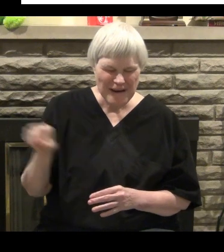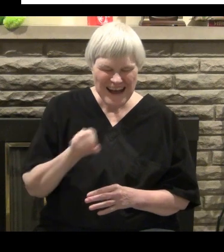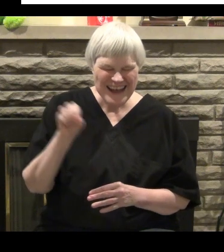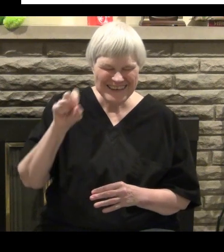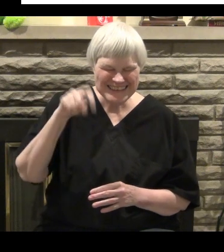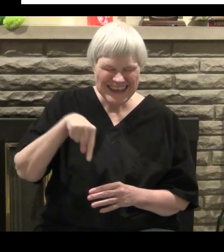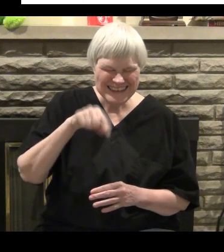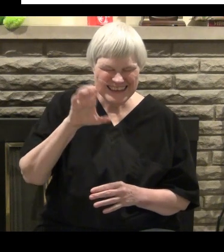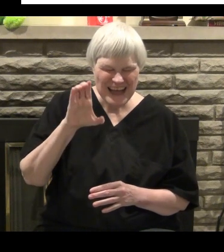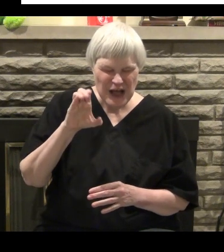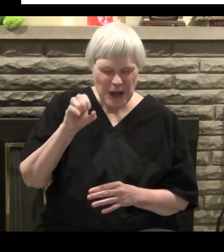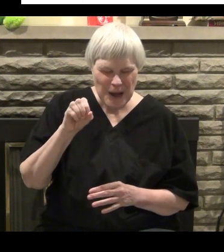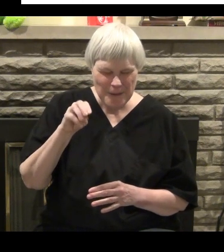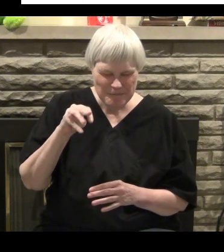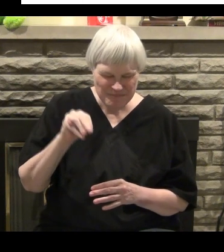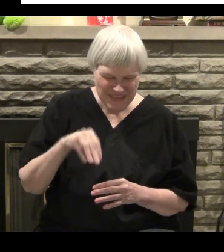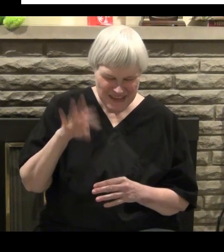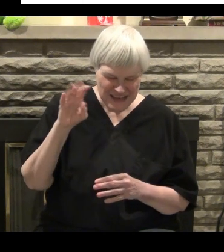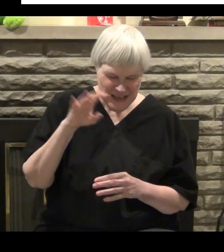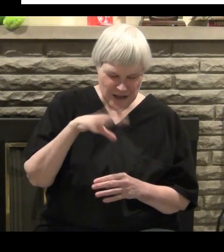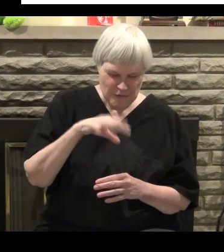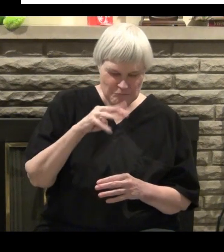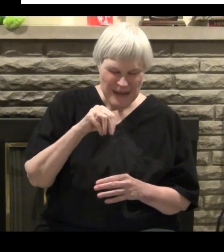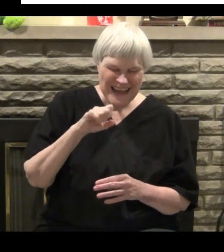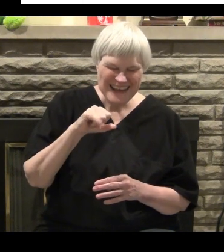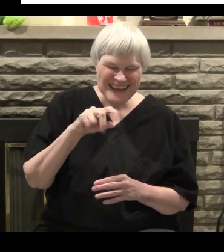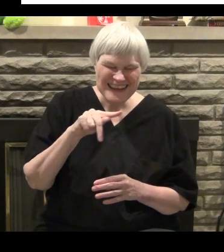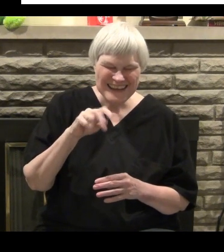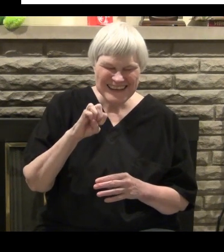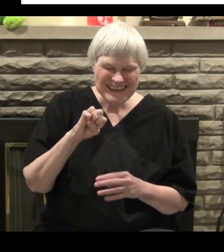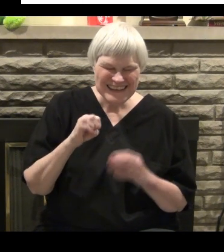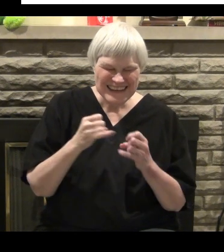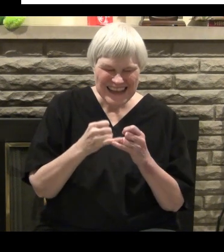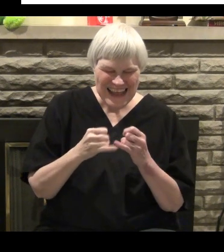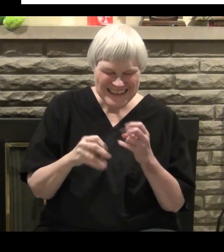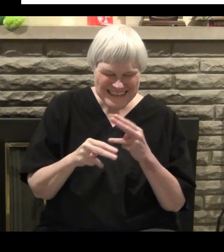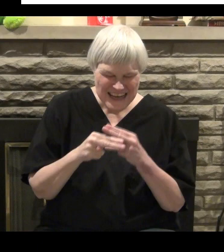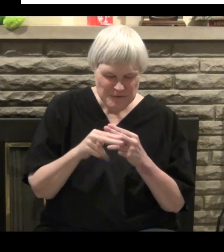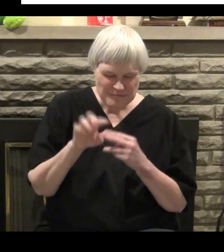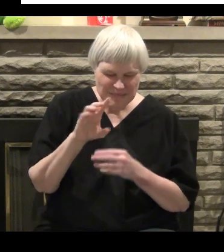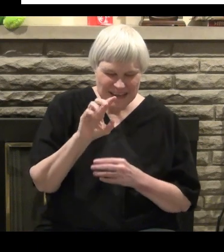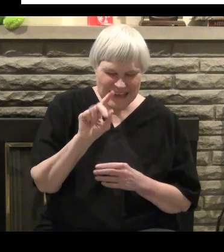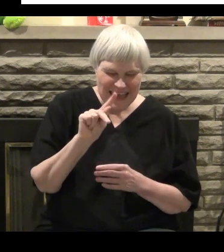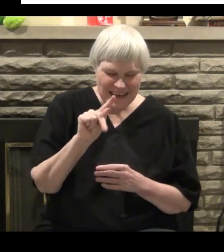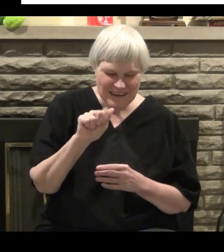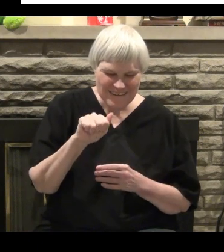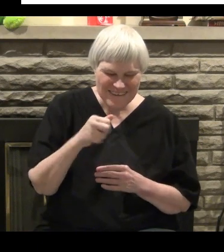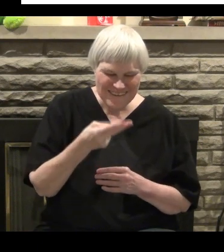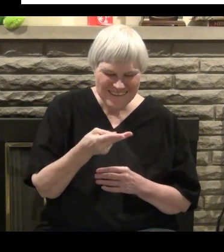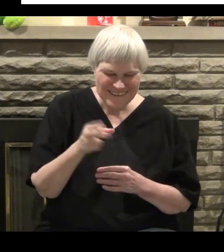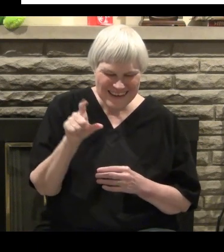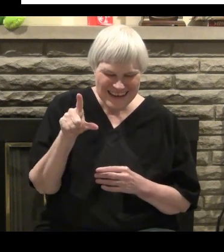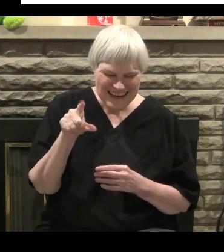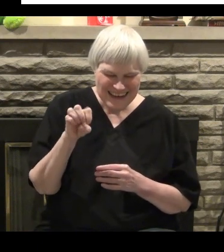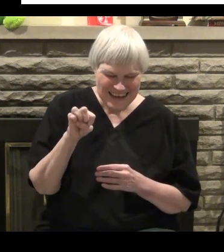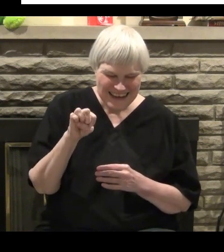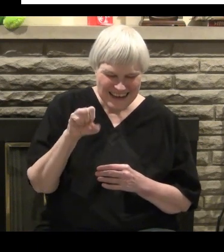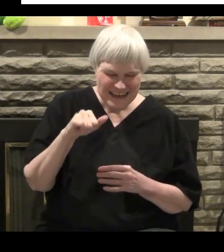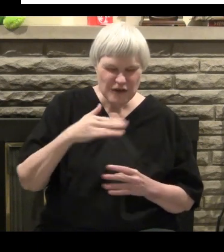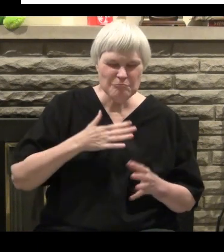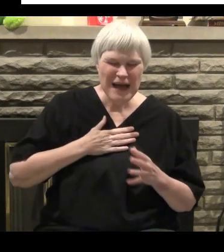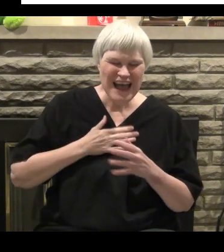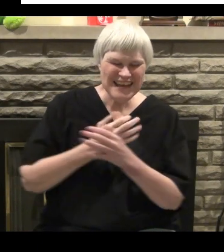message from Brother Mike Kaler as he presents Biblical Salvation, a look at the walk of Mike